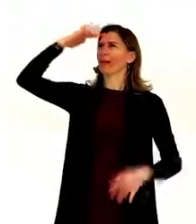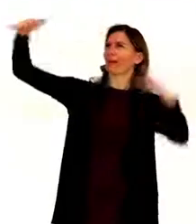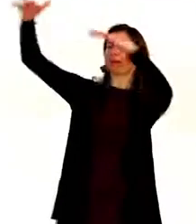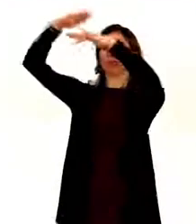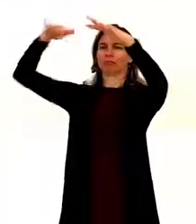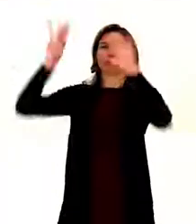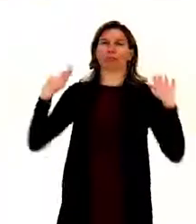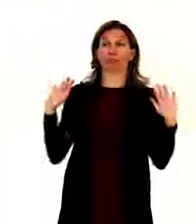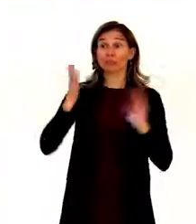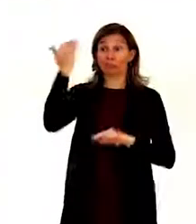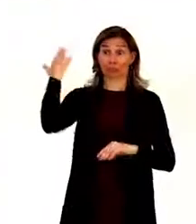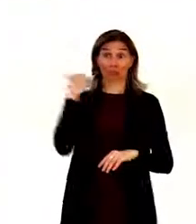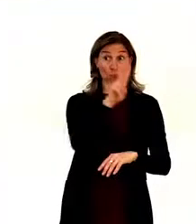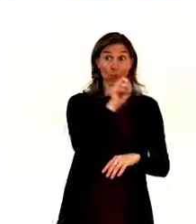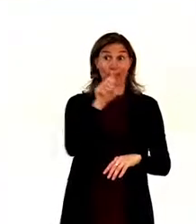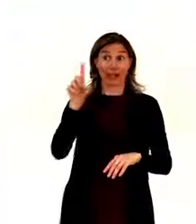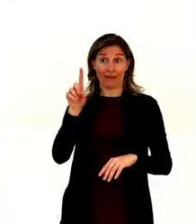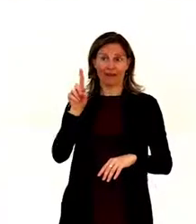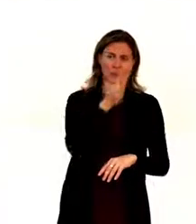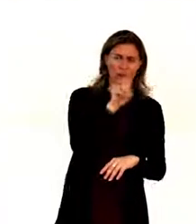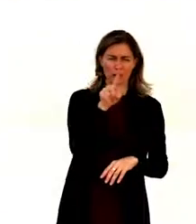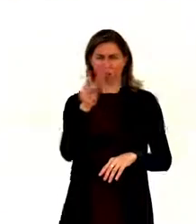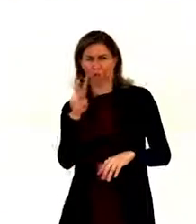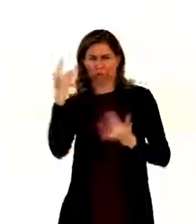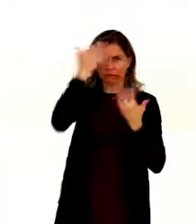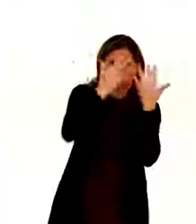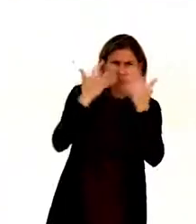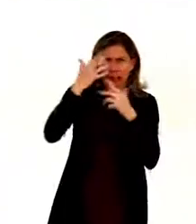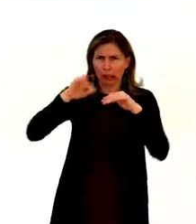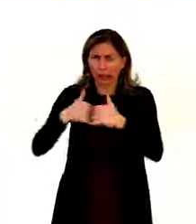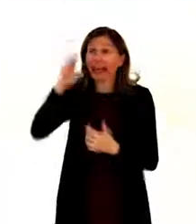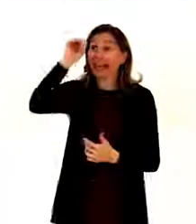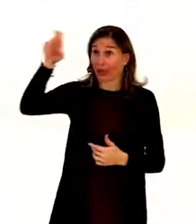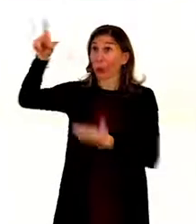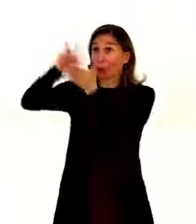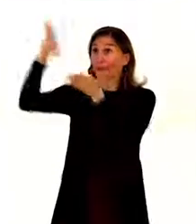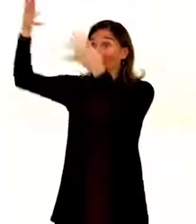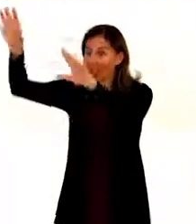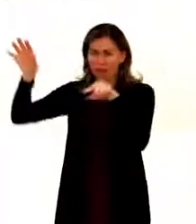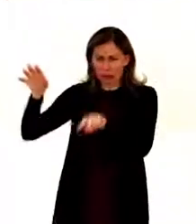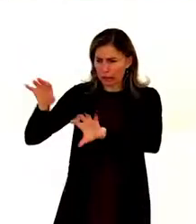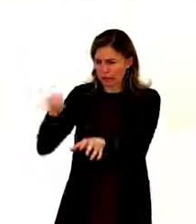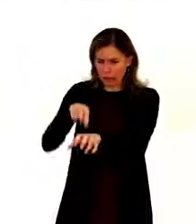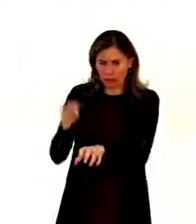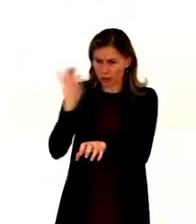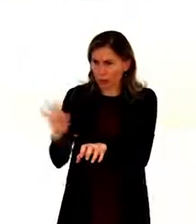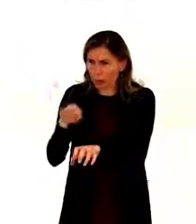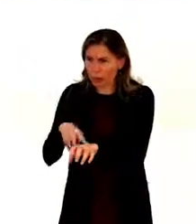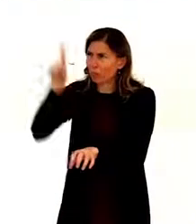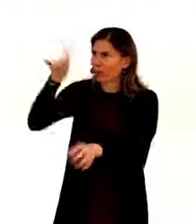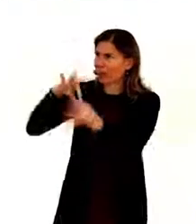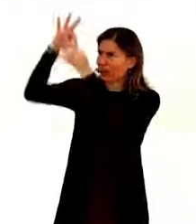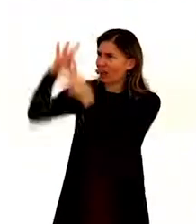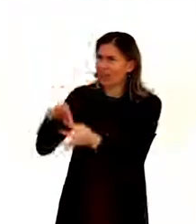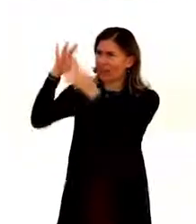in time, back in 2011, 2012, okay, if an issue is in exclusive competence of EU,